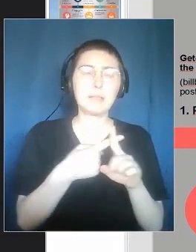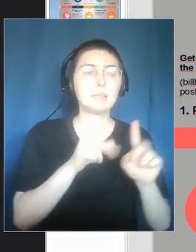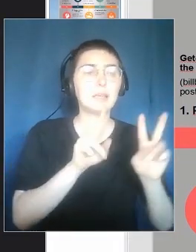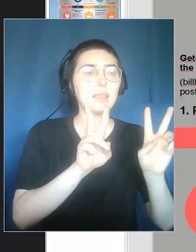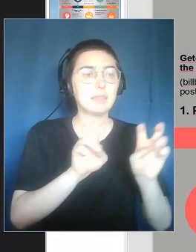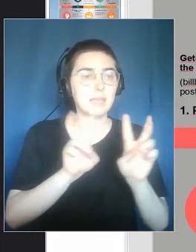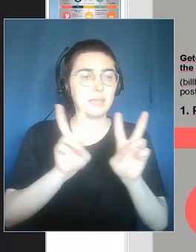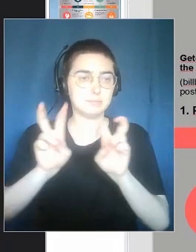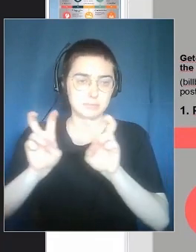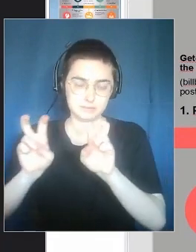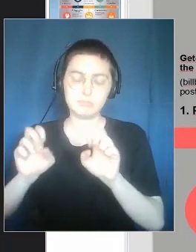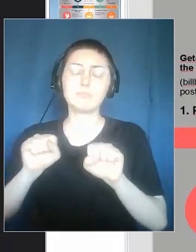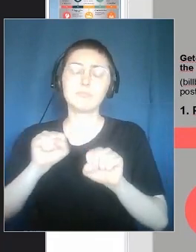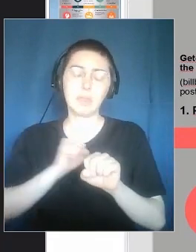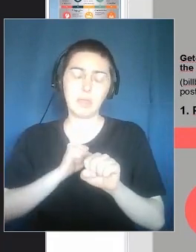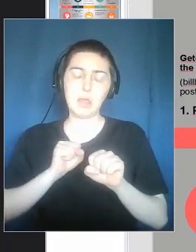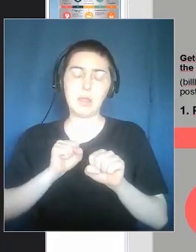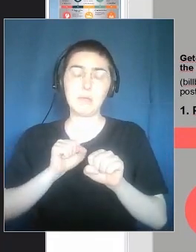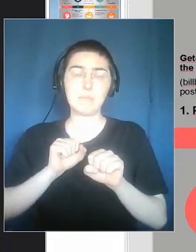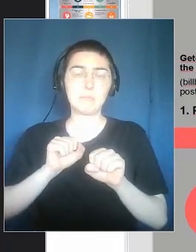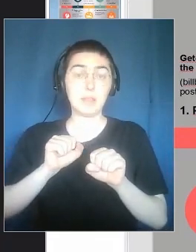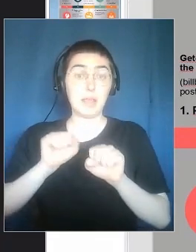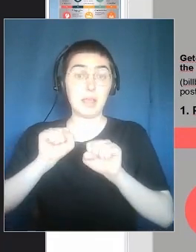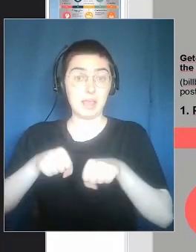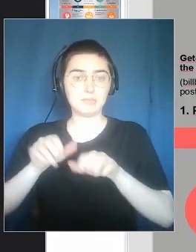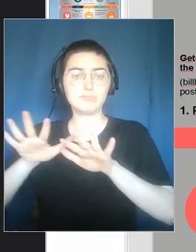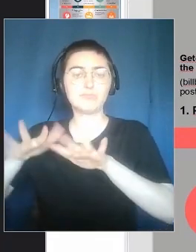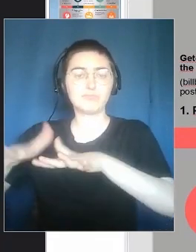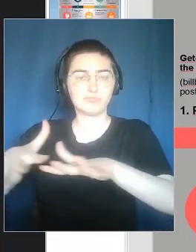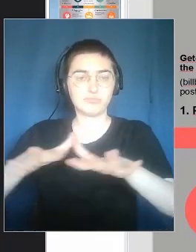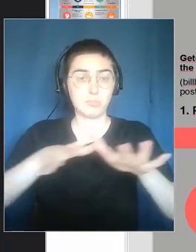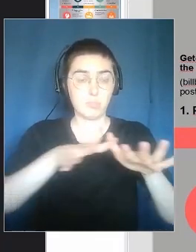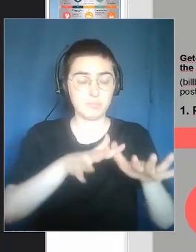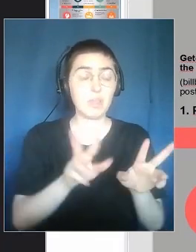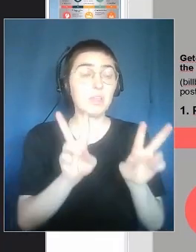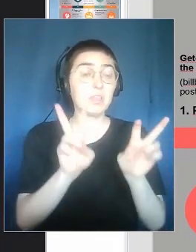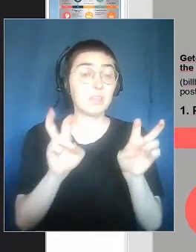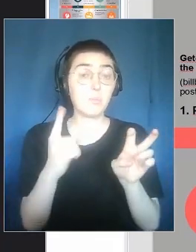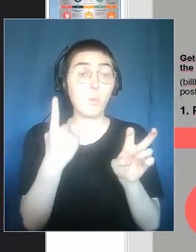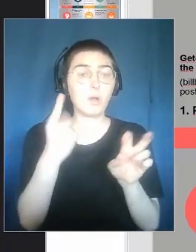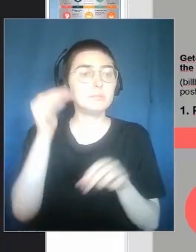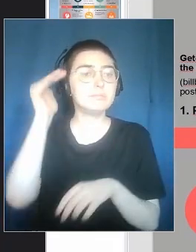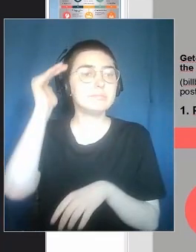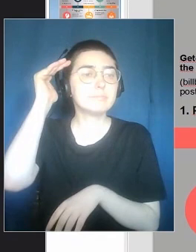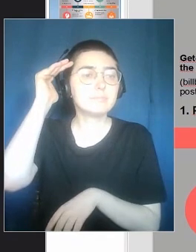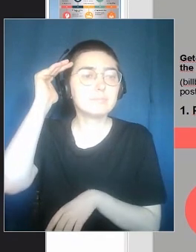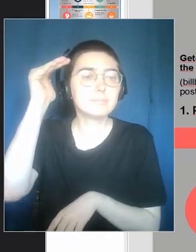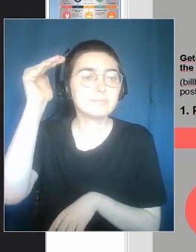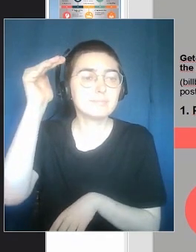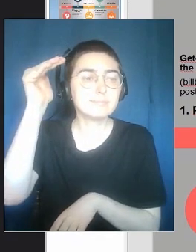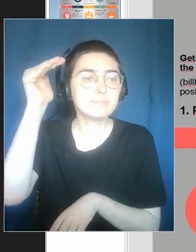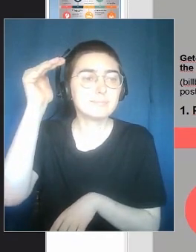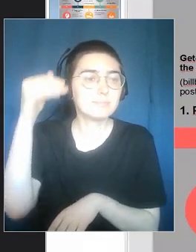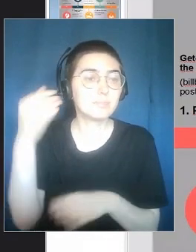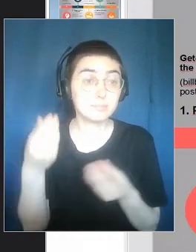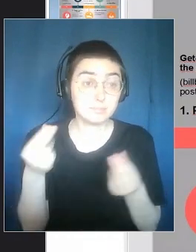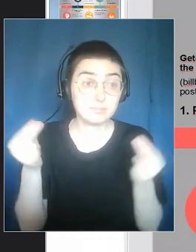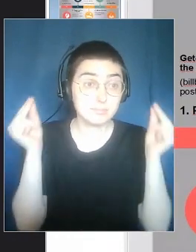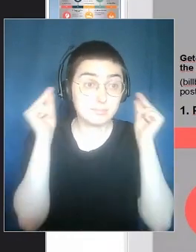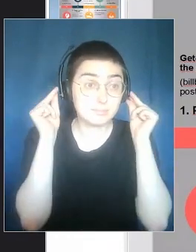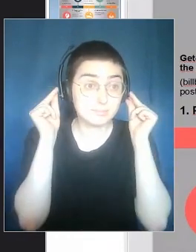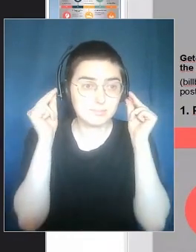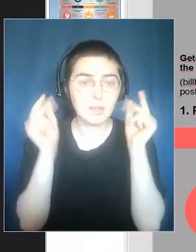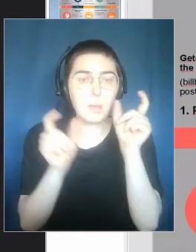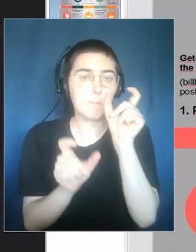And the topics within this method is the topic of listening. Not only because